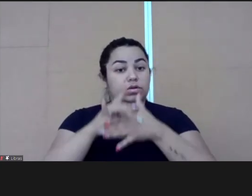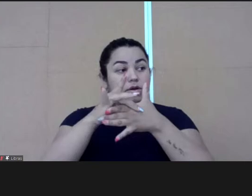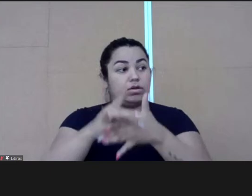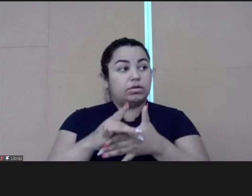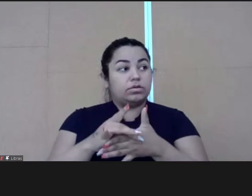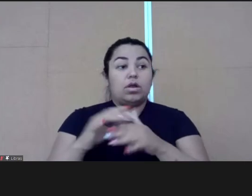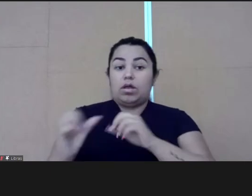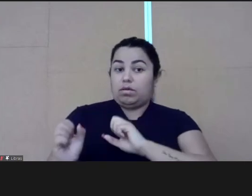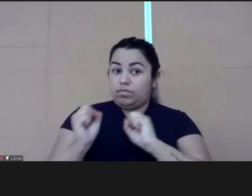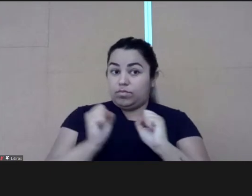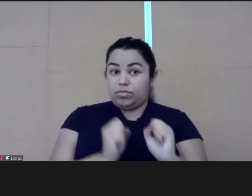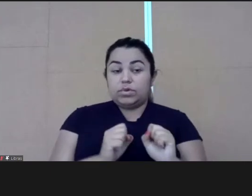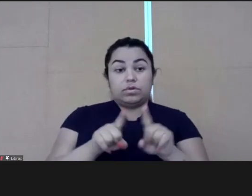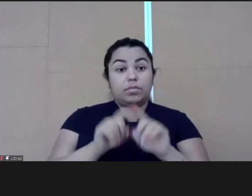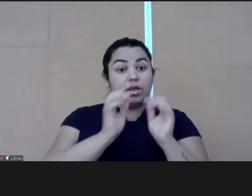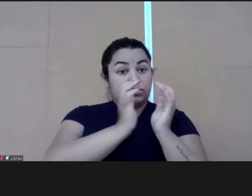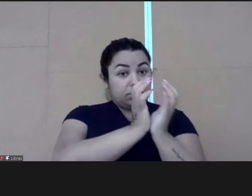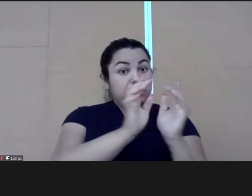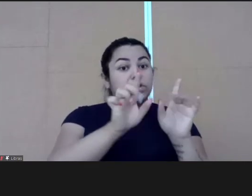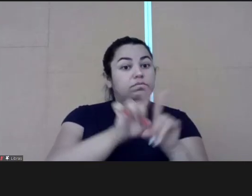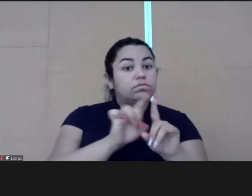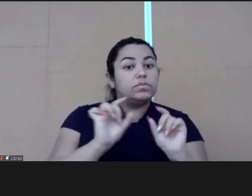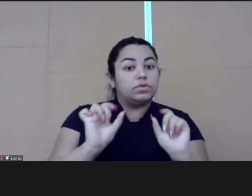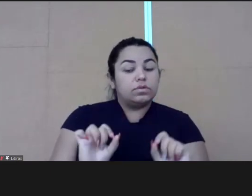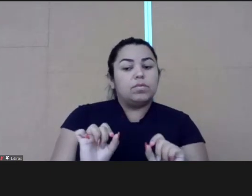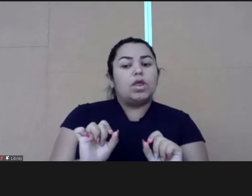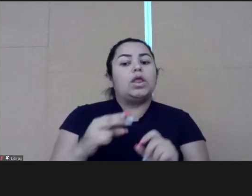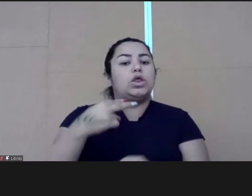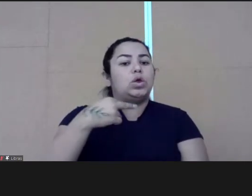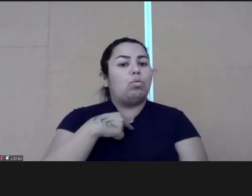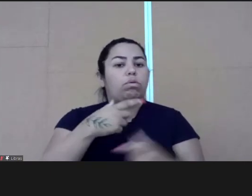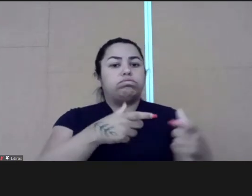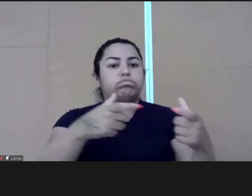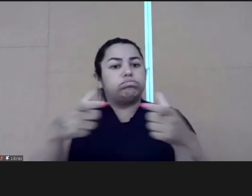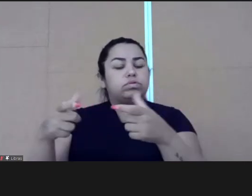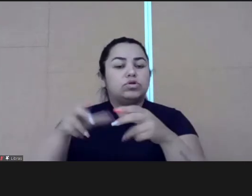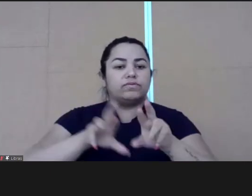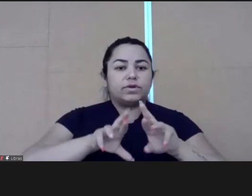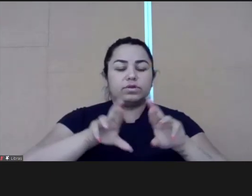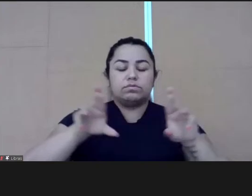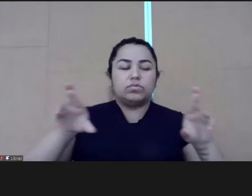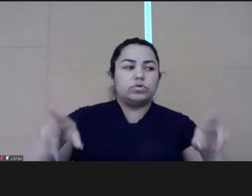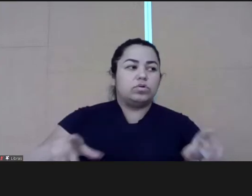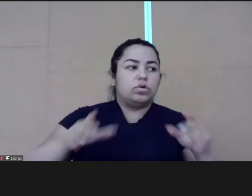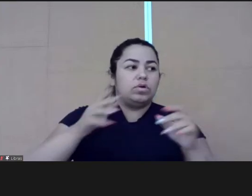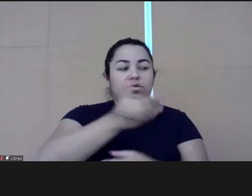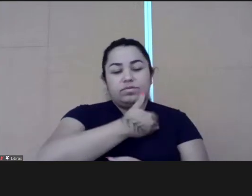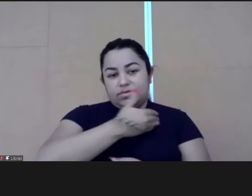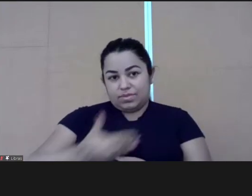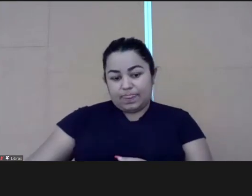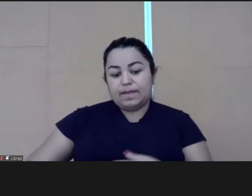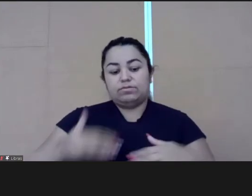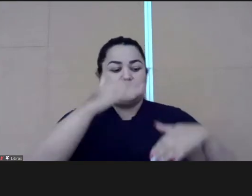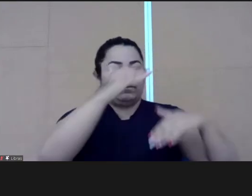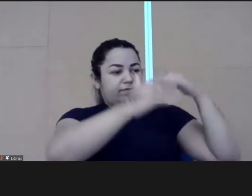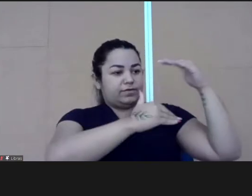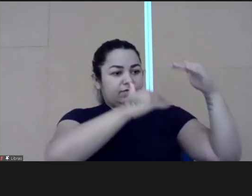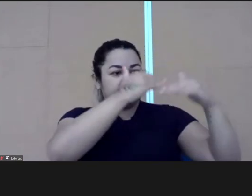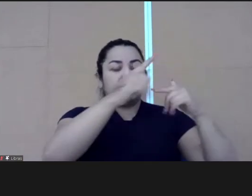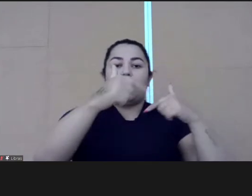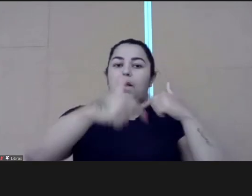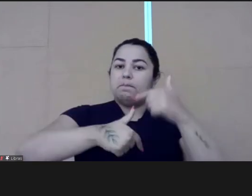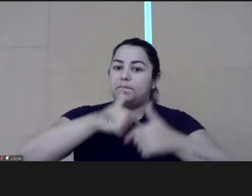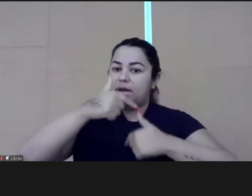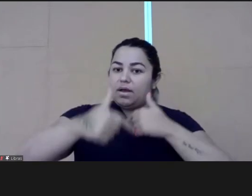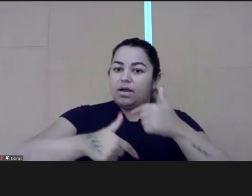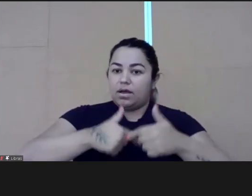conditions. So we have the leadership and the teams of people that occupy the different roles in the government so that they